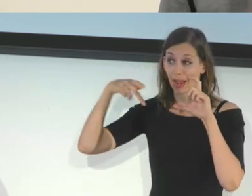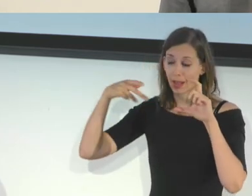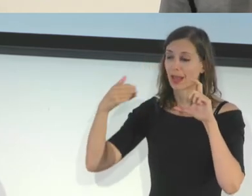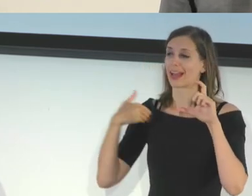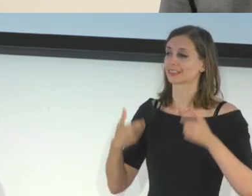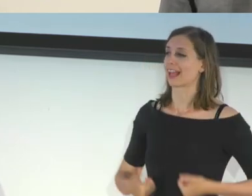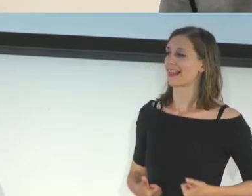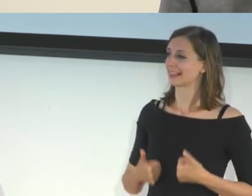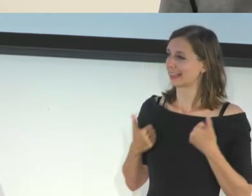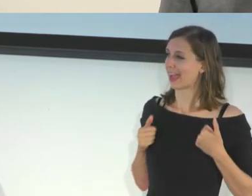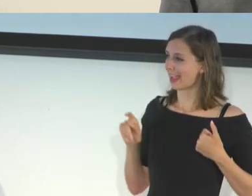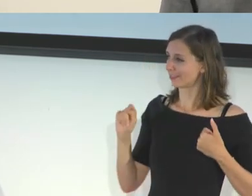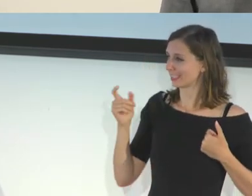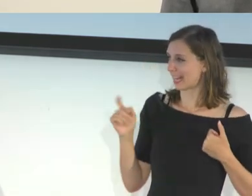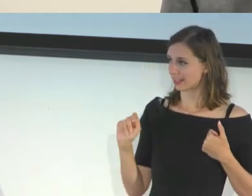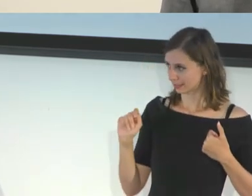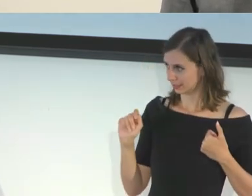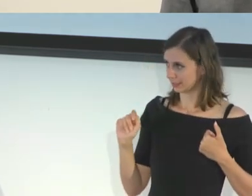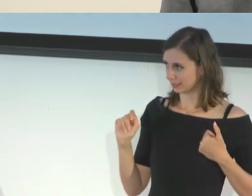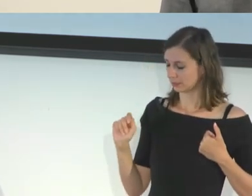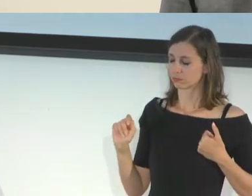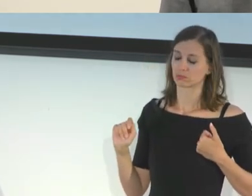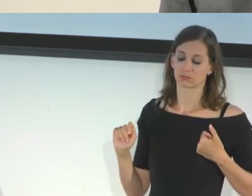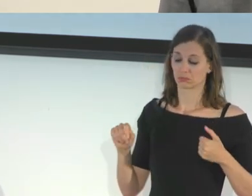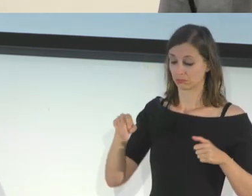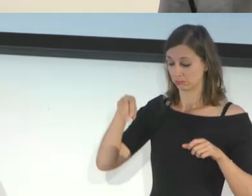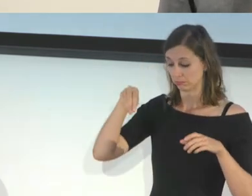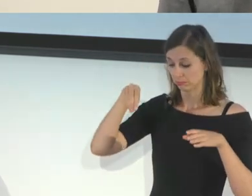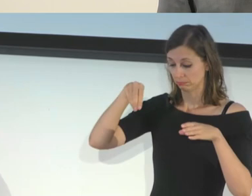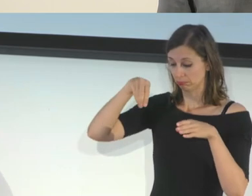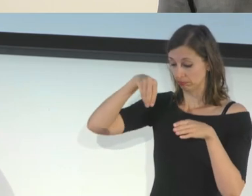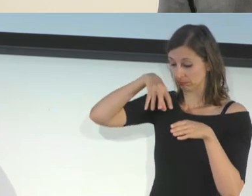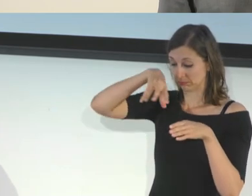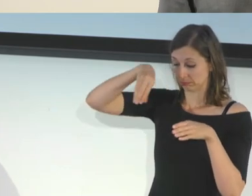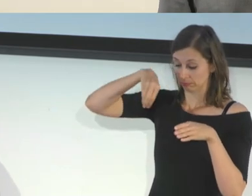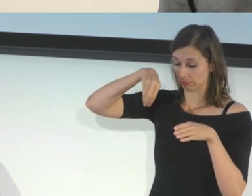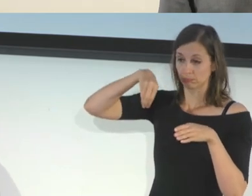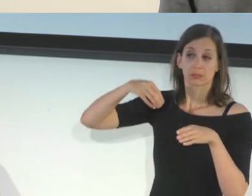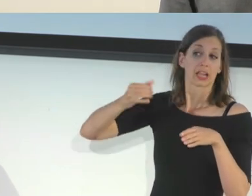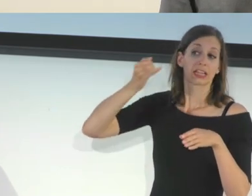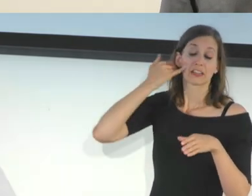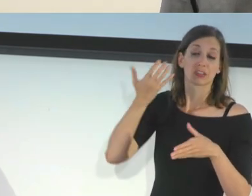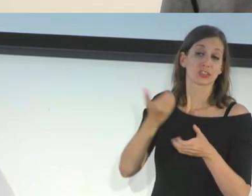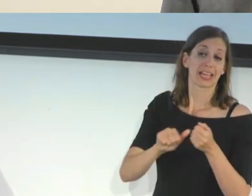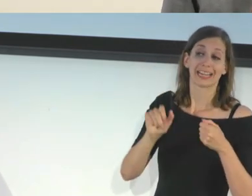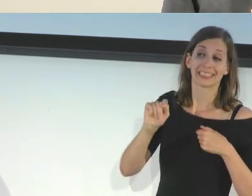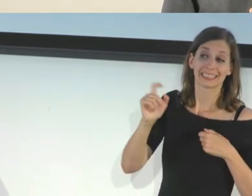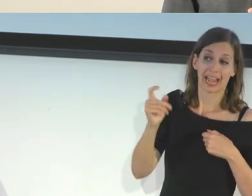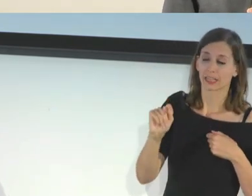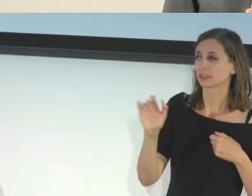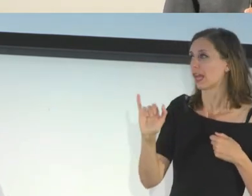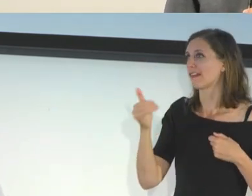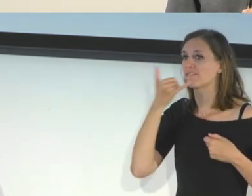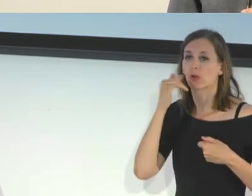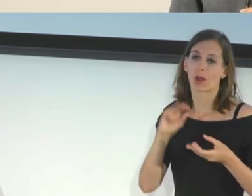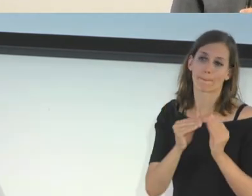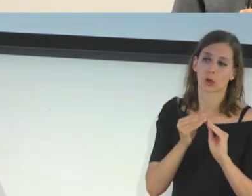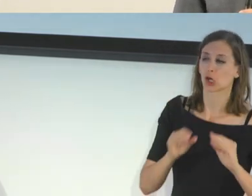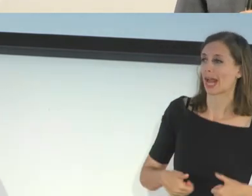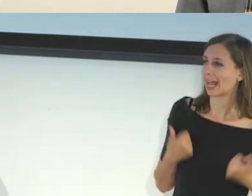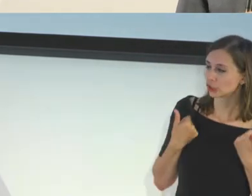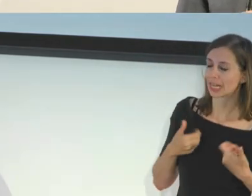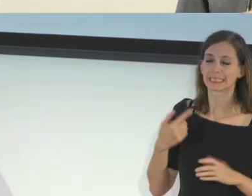feature where you can explore a photo. And if there's any text in that photo, such as a phone number or an email,